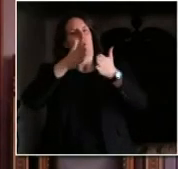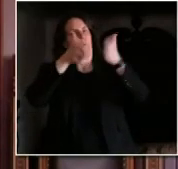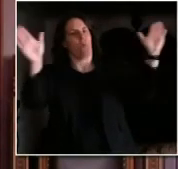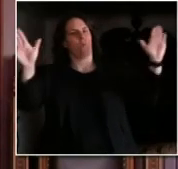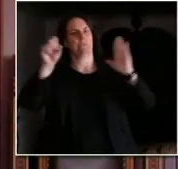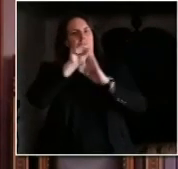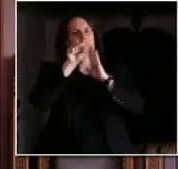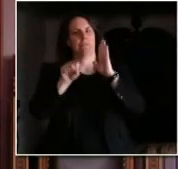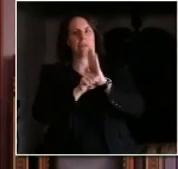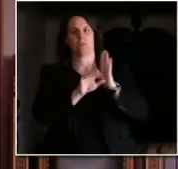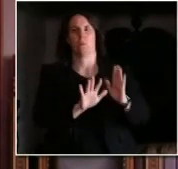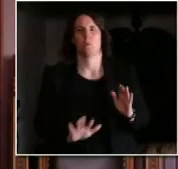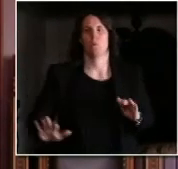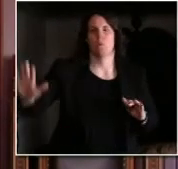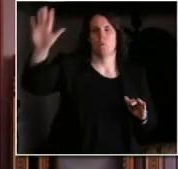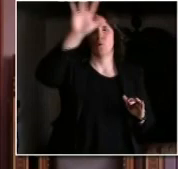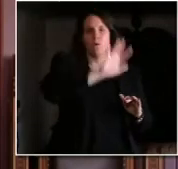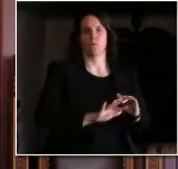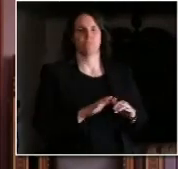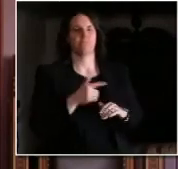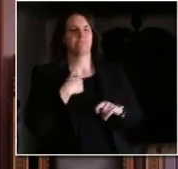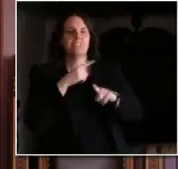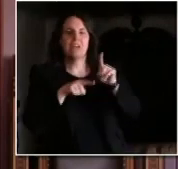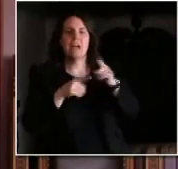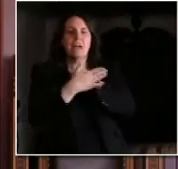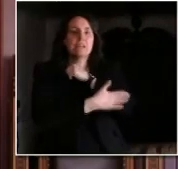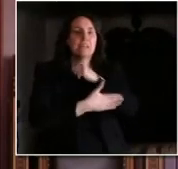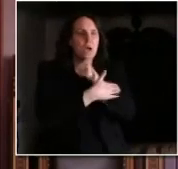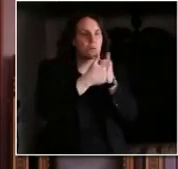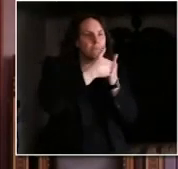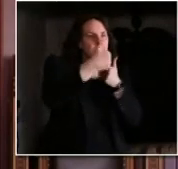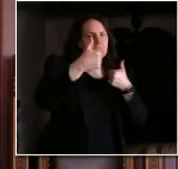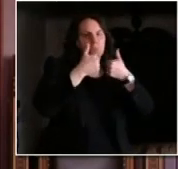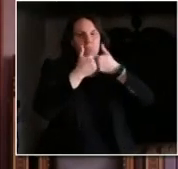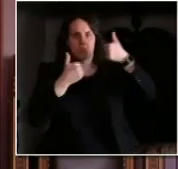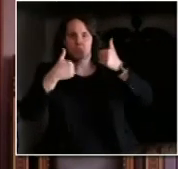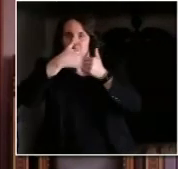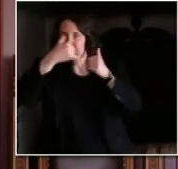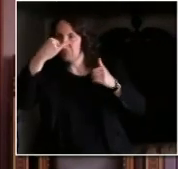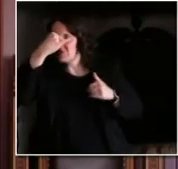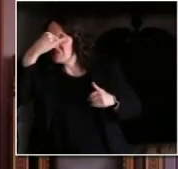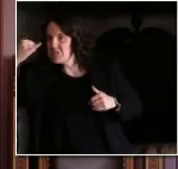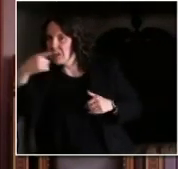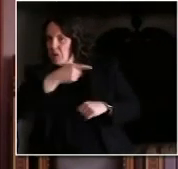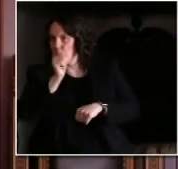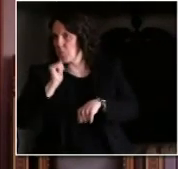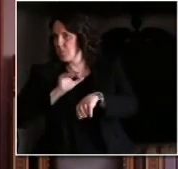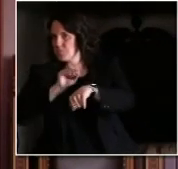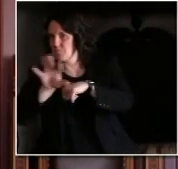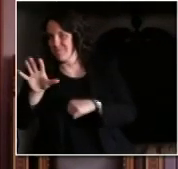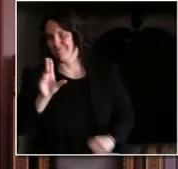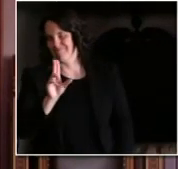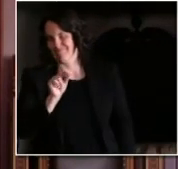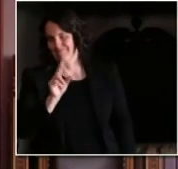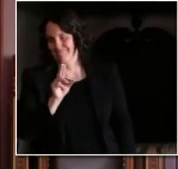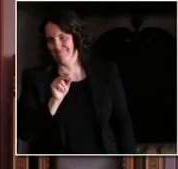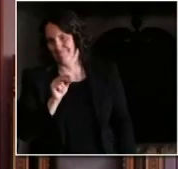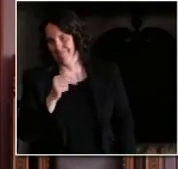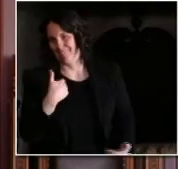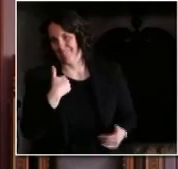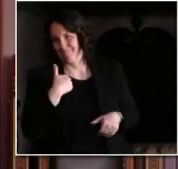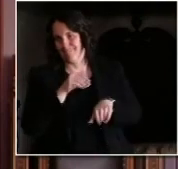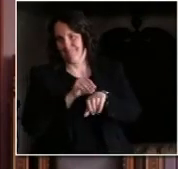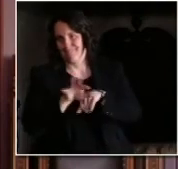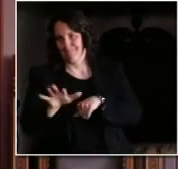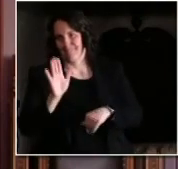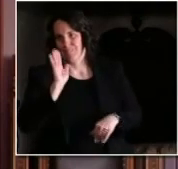and leave them high and dry now if there's going to be a protest in central part of Wisconsin and I think that was